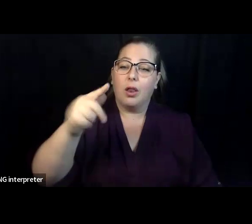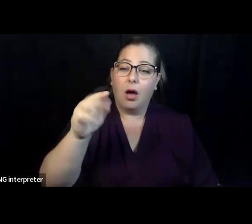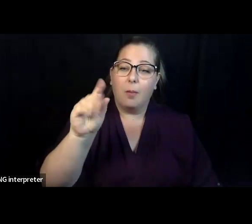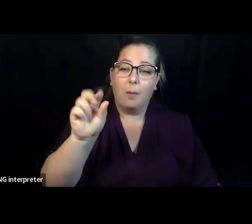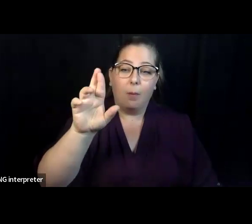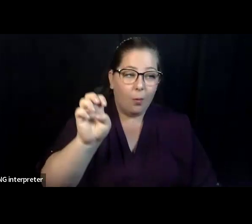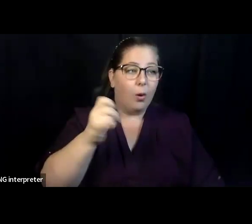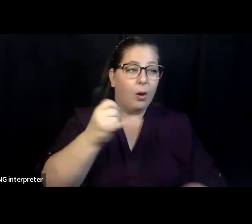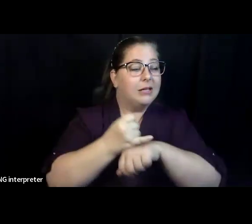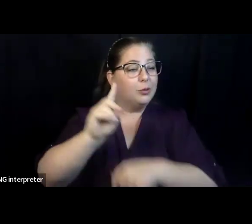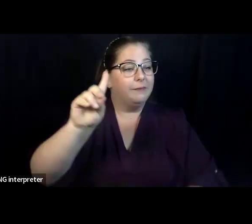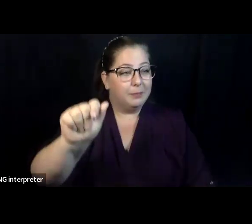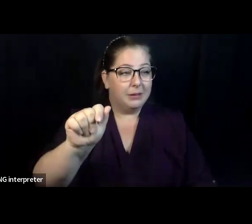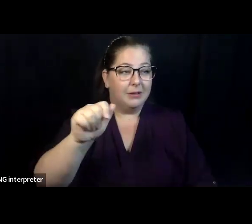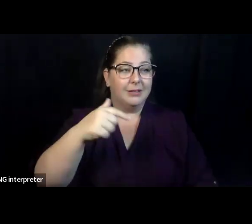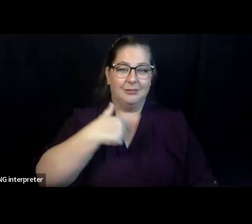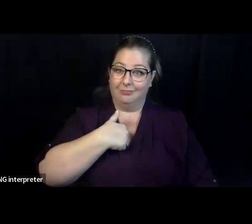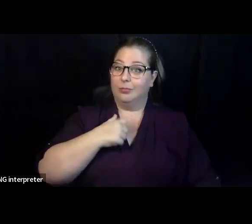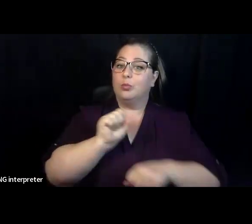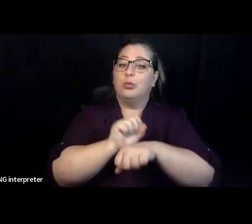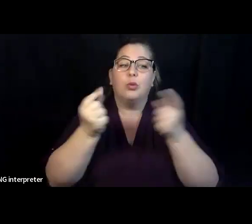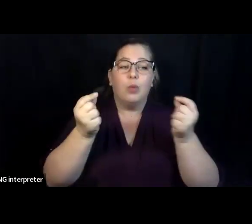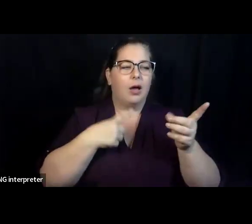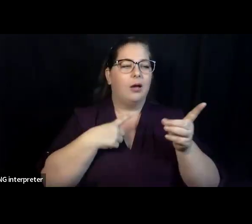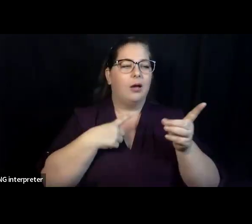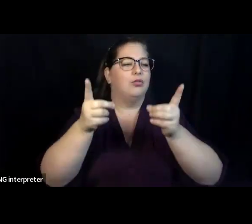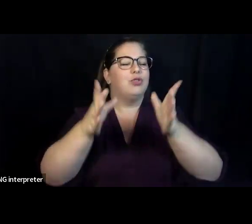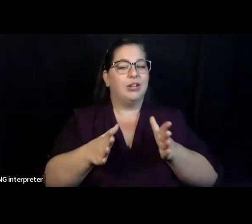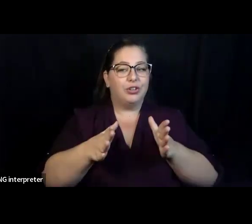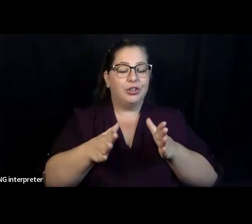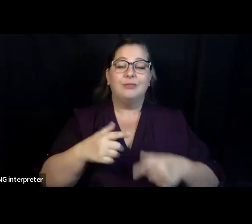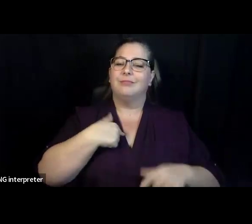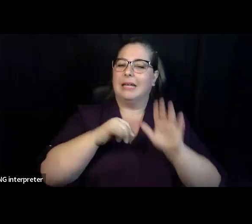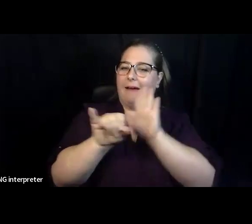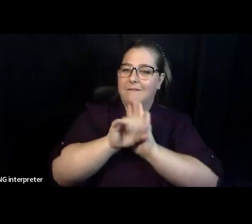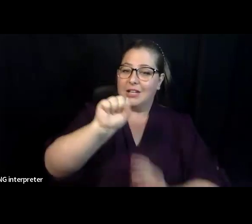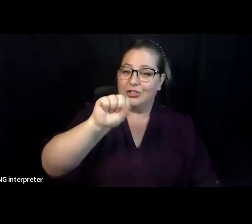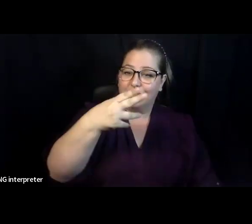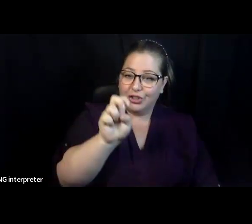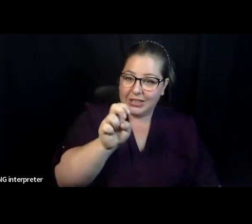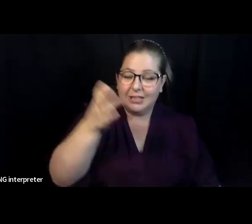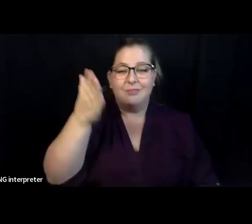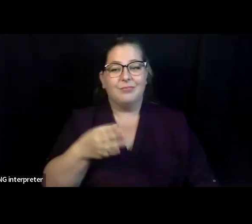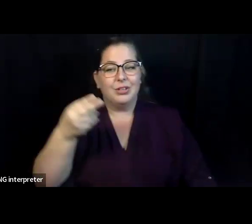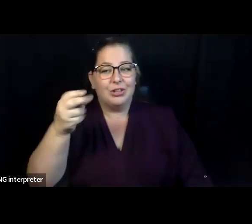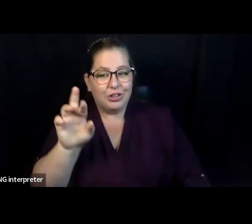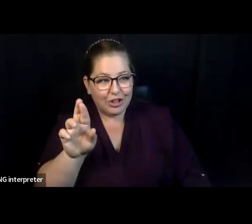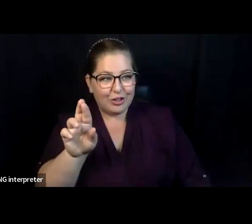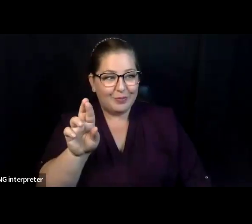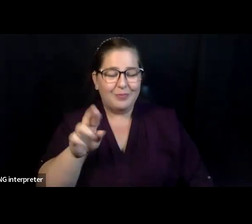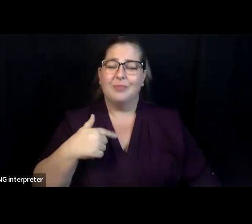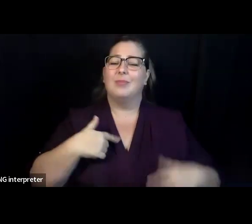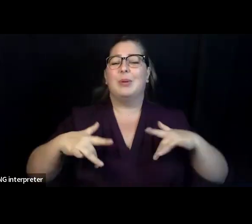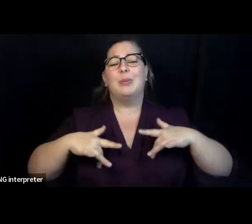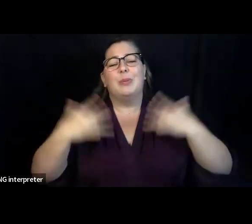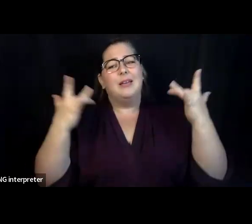And I use she, her pronouns. And I'm excited to be with you and to be part of this project. So a little bit of history of